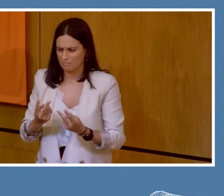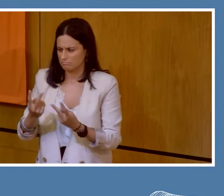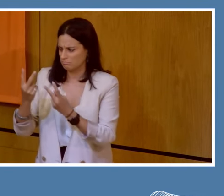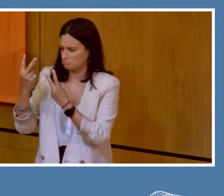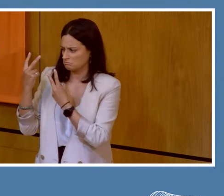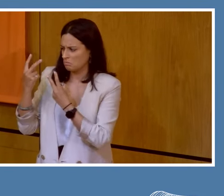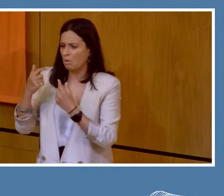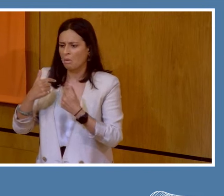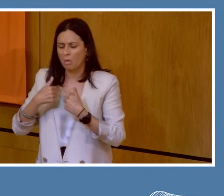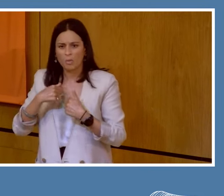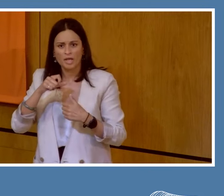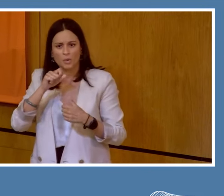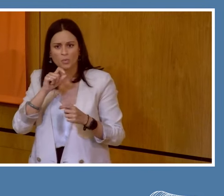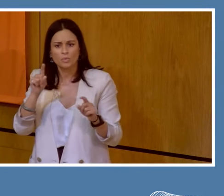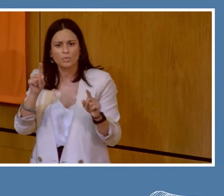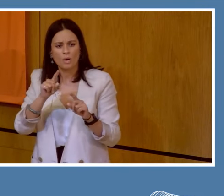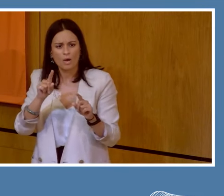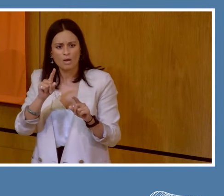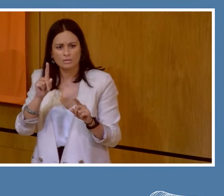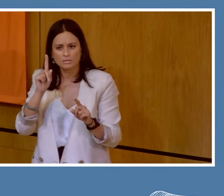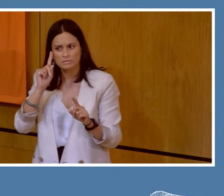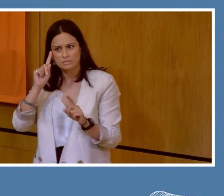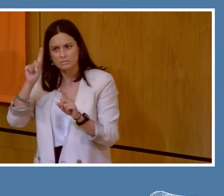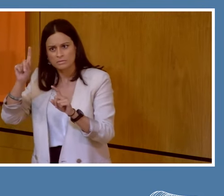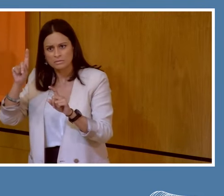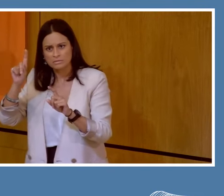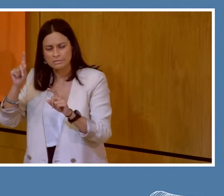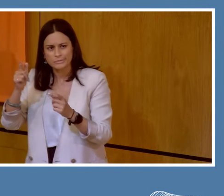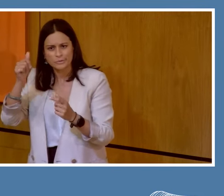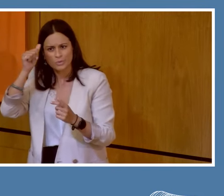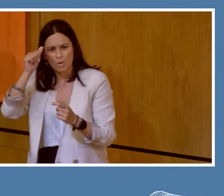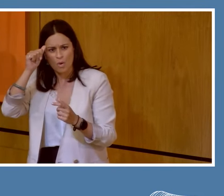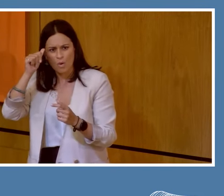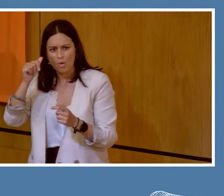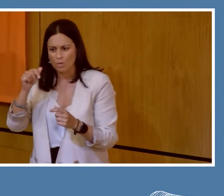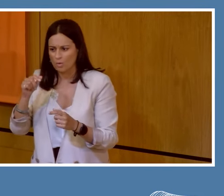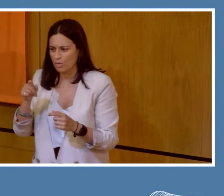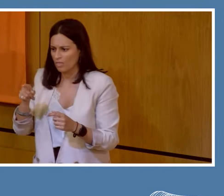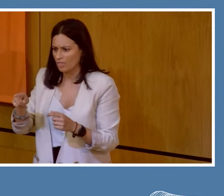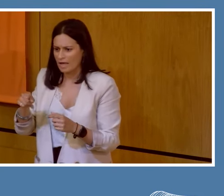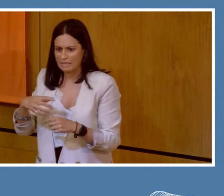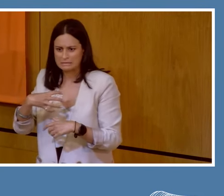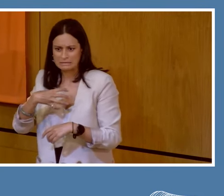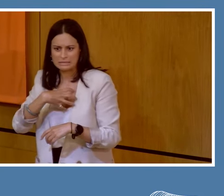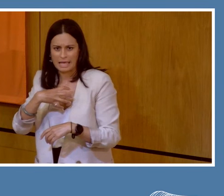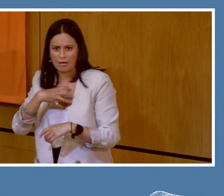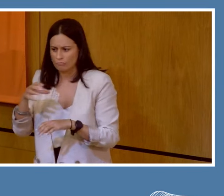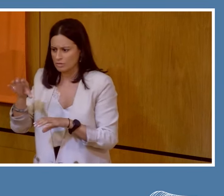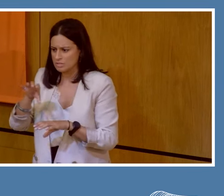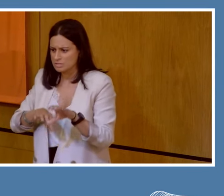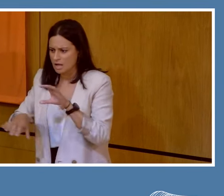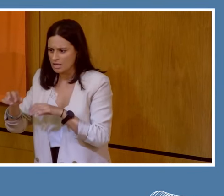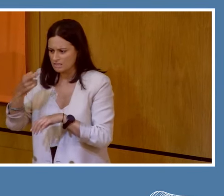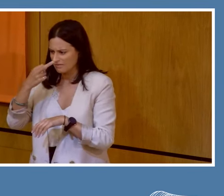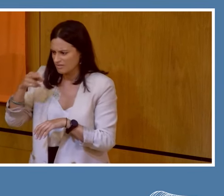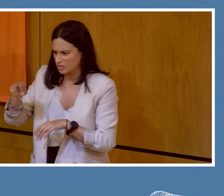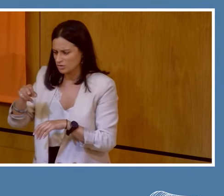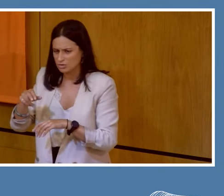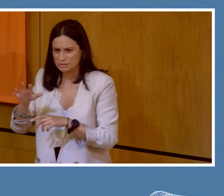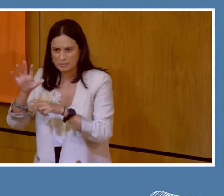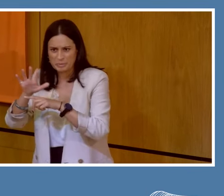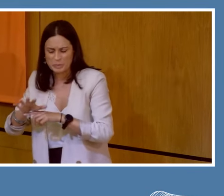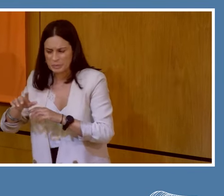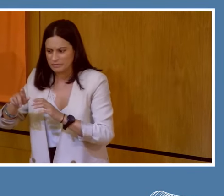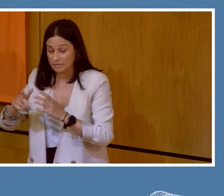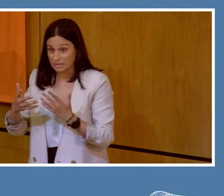might have happily confined to the realms of, you know, a third grade scary science fiction movie.